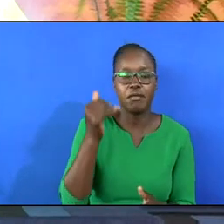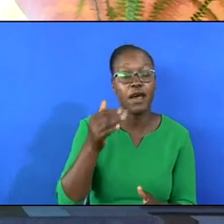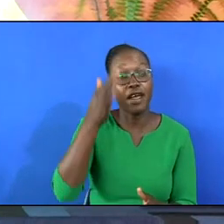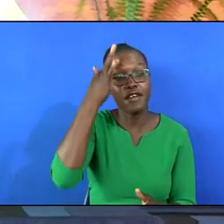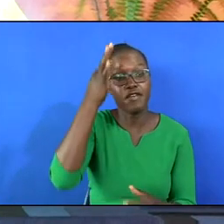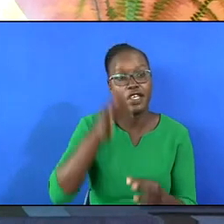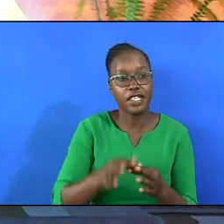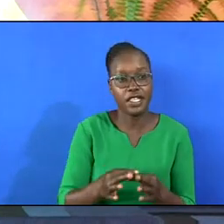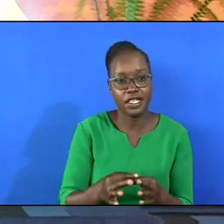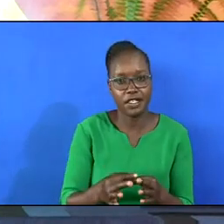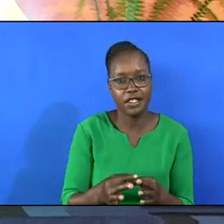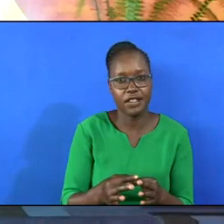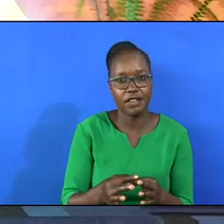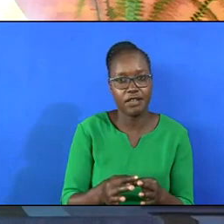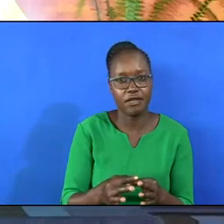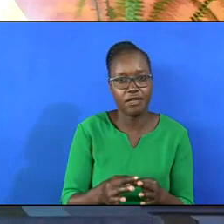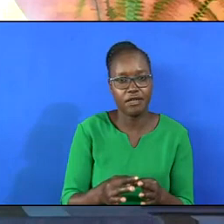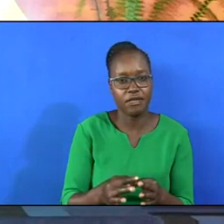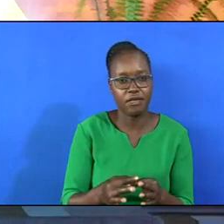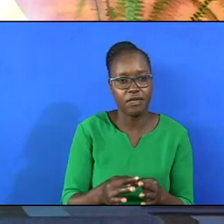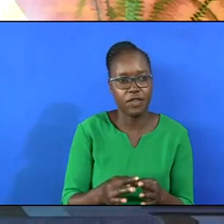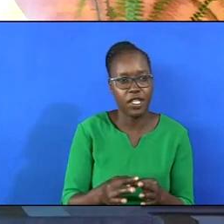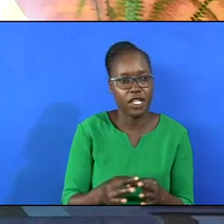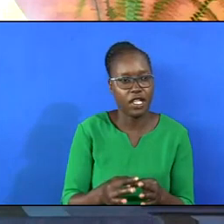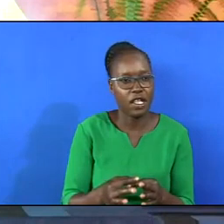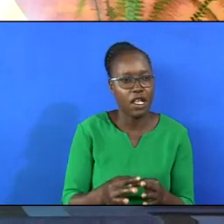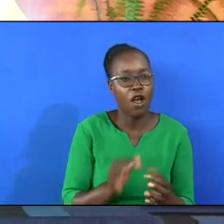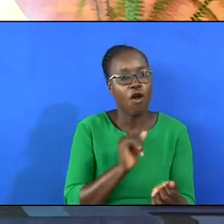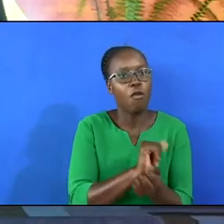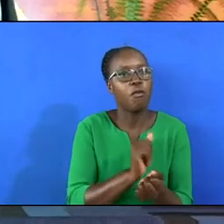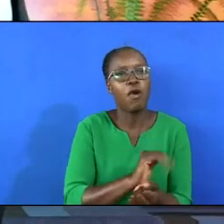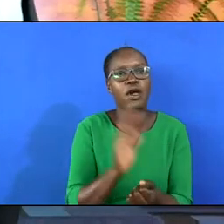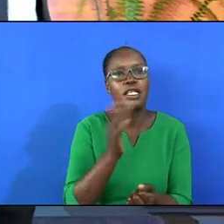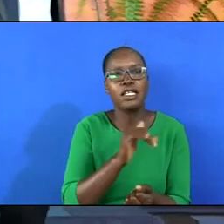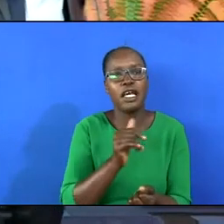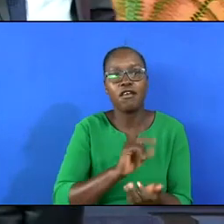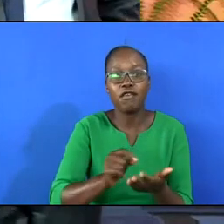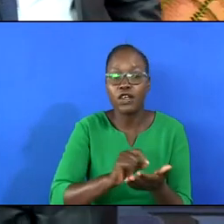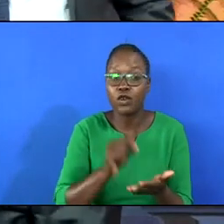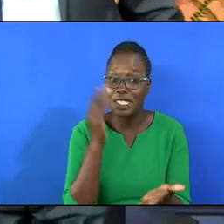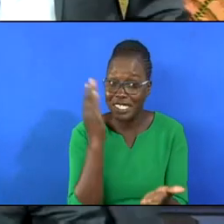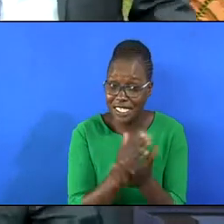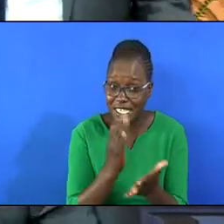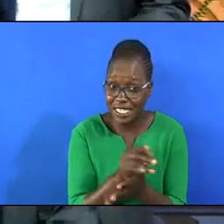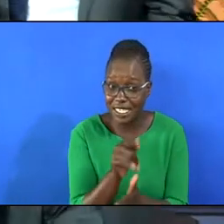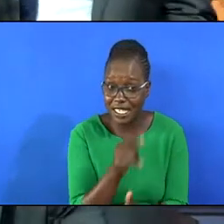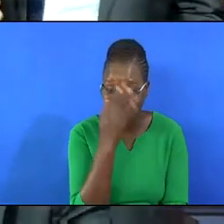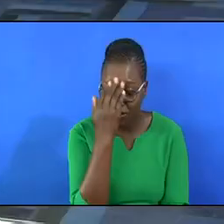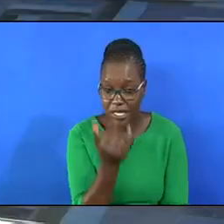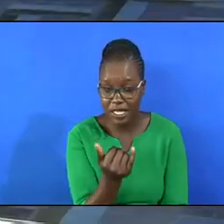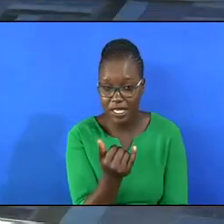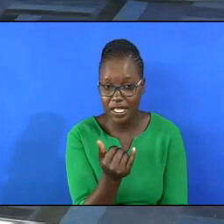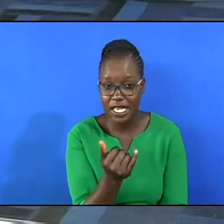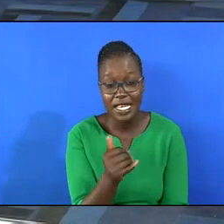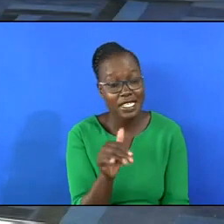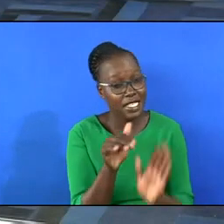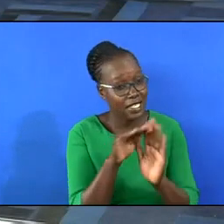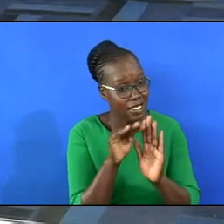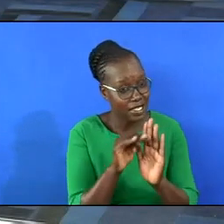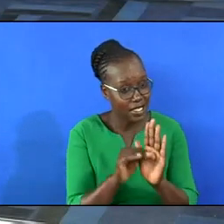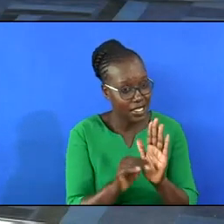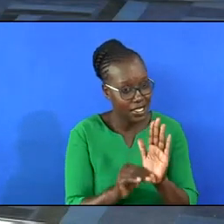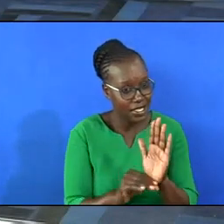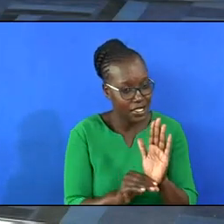by faith. Now, please, Paul never wrote it exactly like that. Because that statement